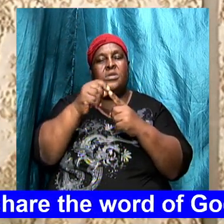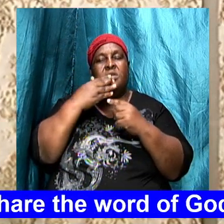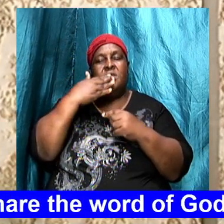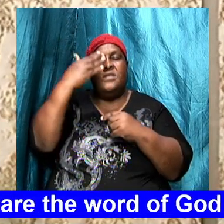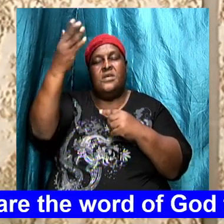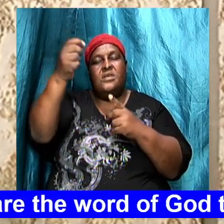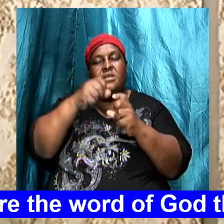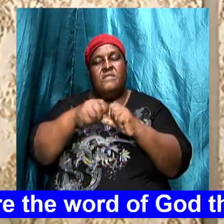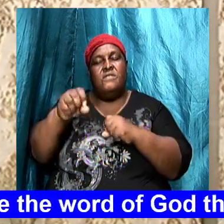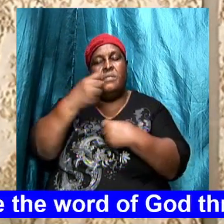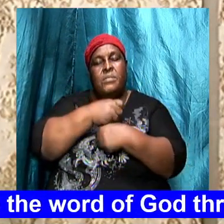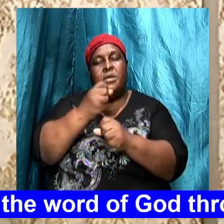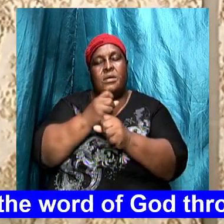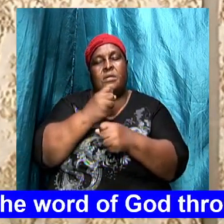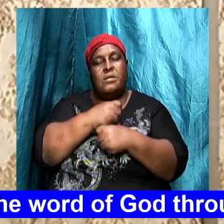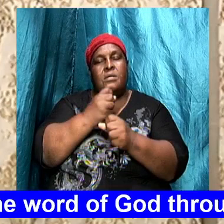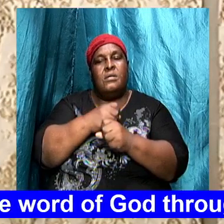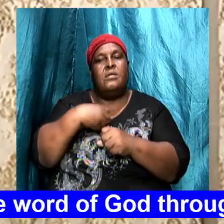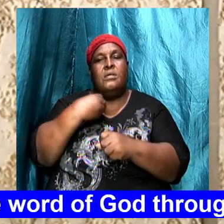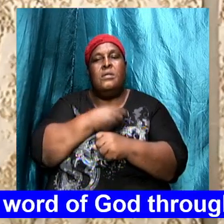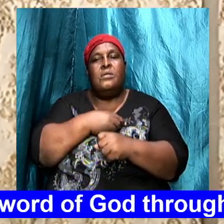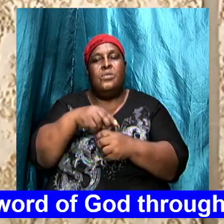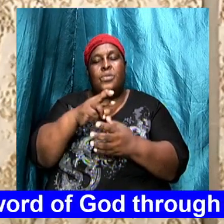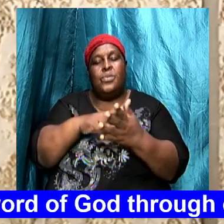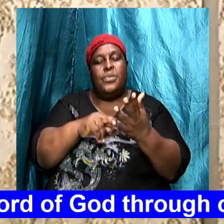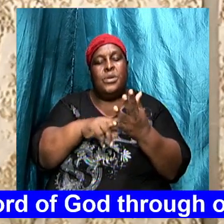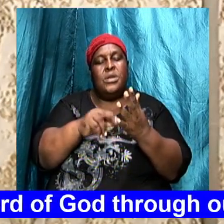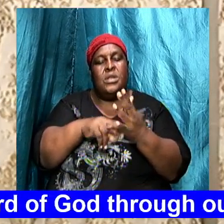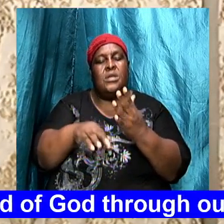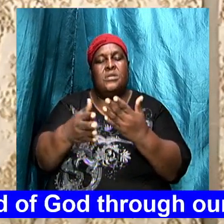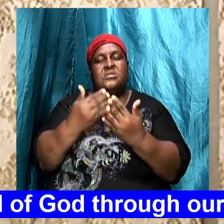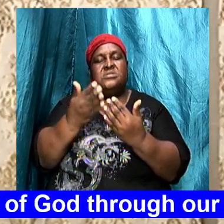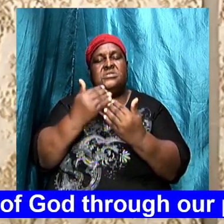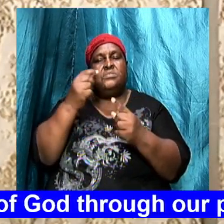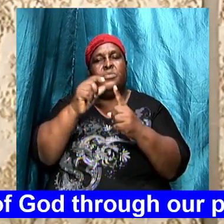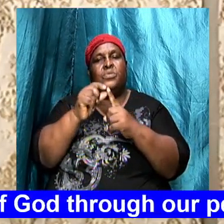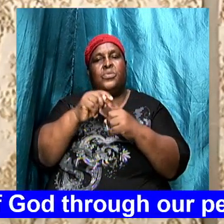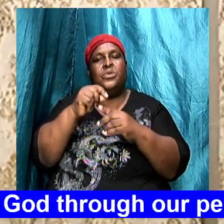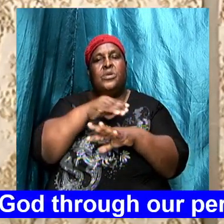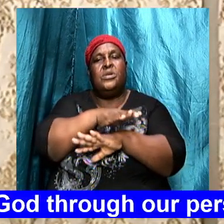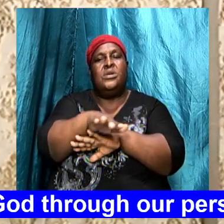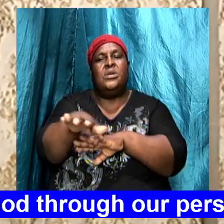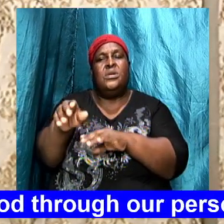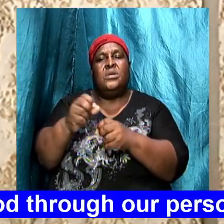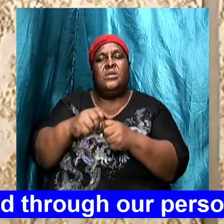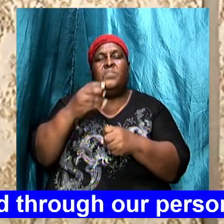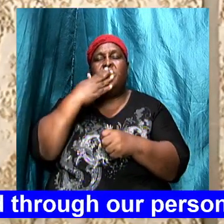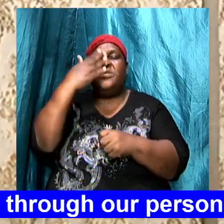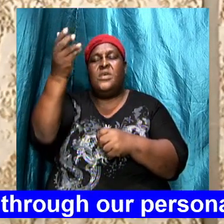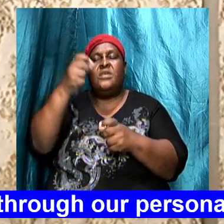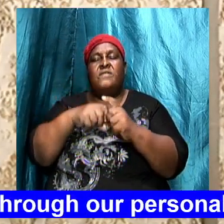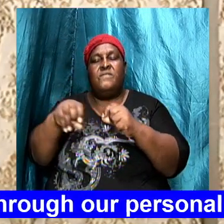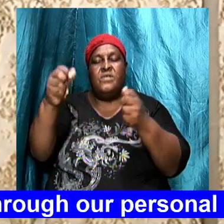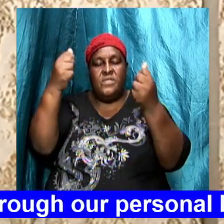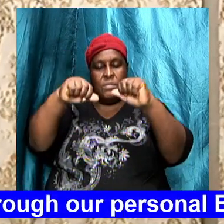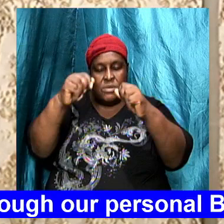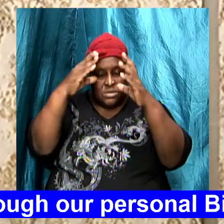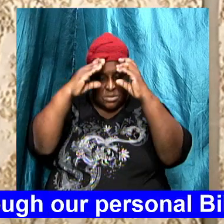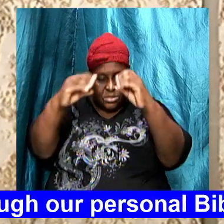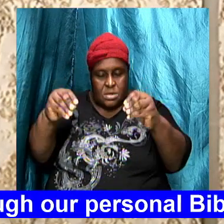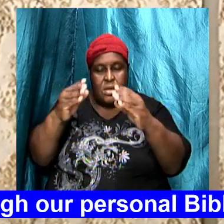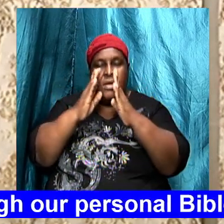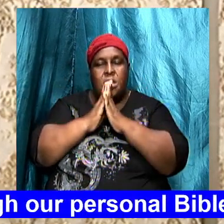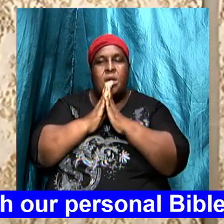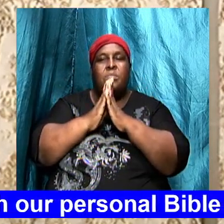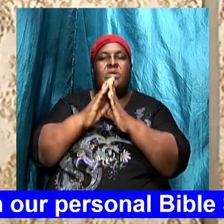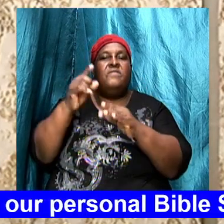what you have allowed us to glean from the simple words this evening we thank you for the ability to teach I pray for the